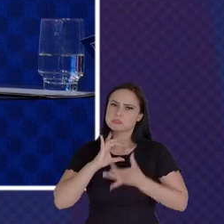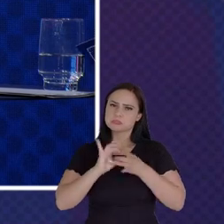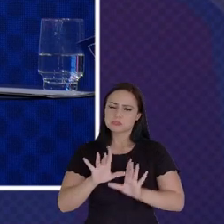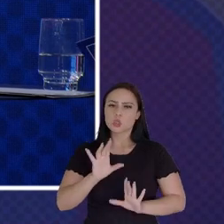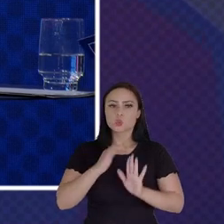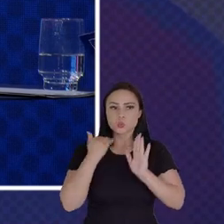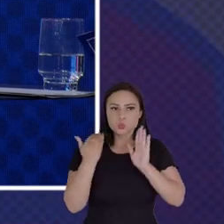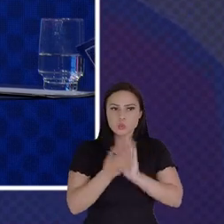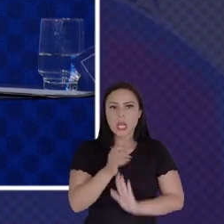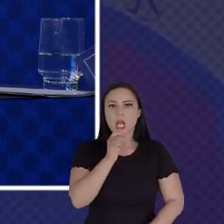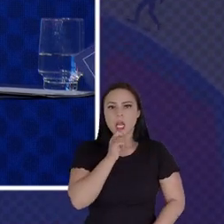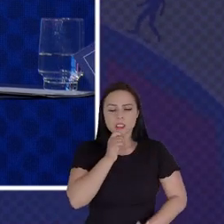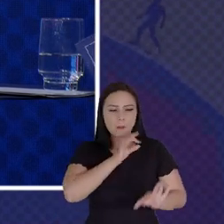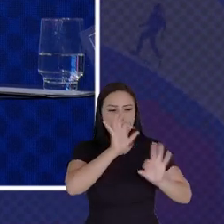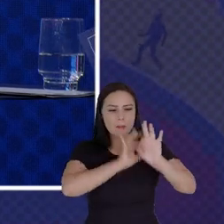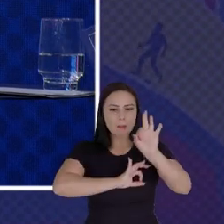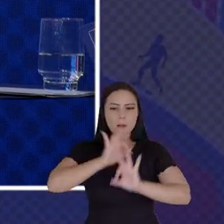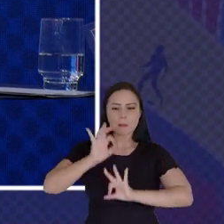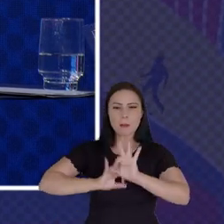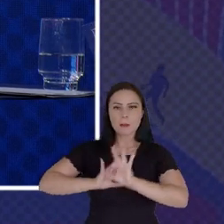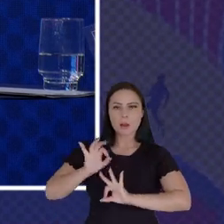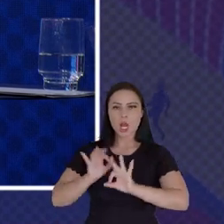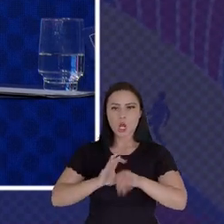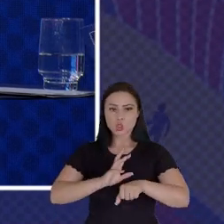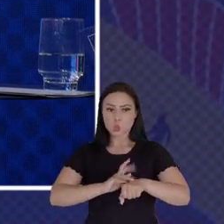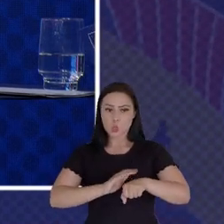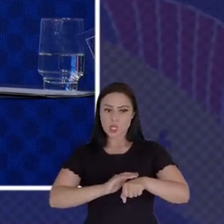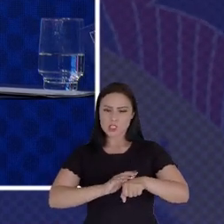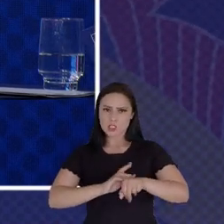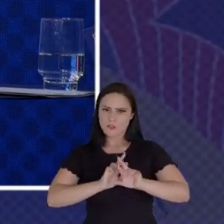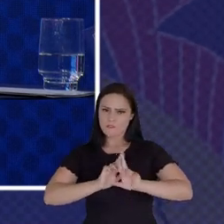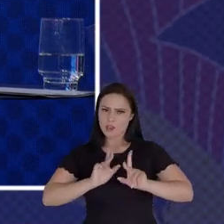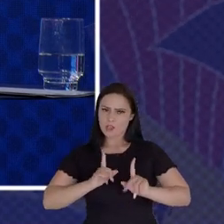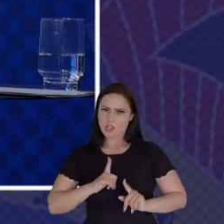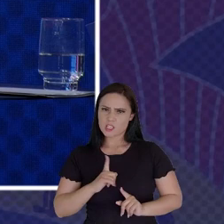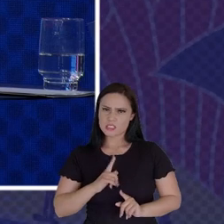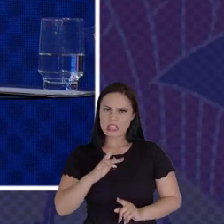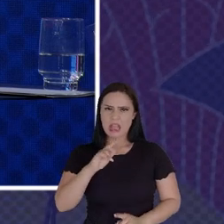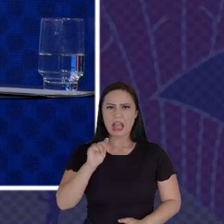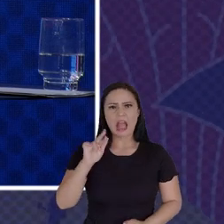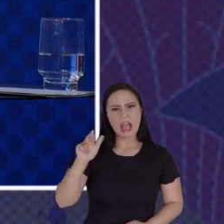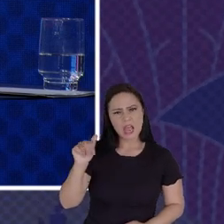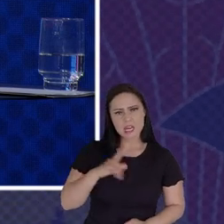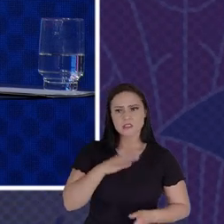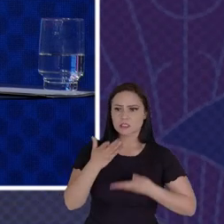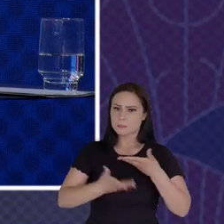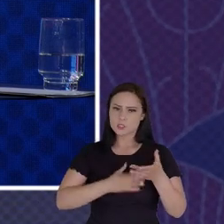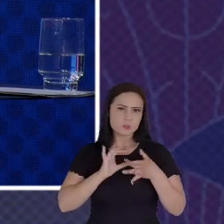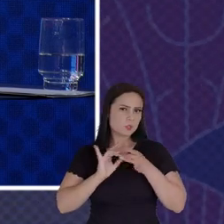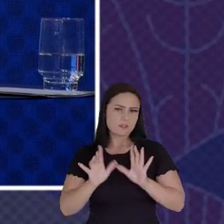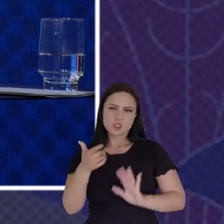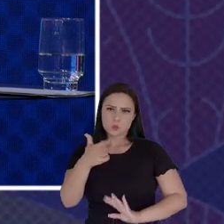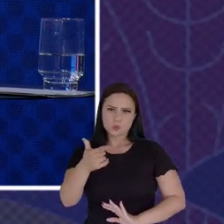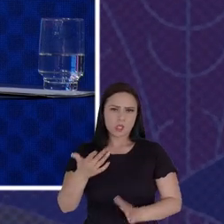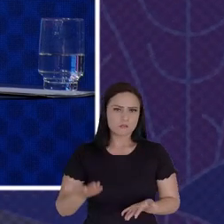Very Obscure Rare Diseases Where There Are No Other Treatments There's Nothing Nothing Moving Forward That Is